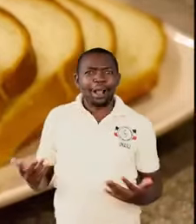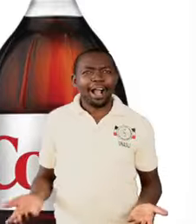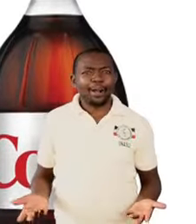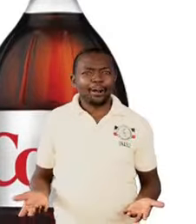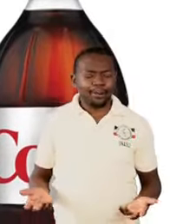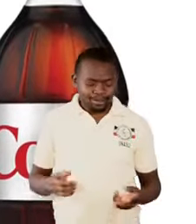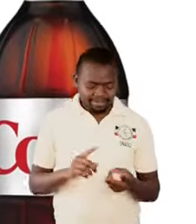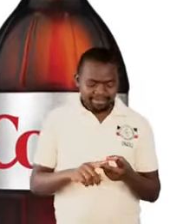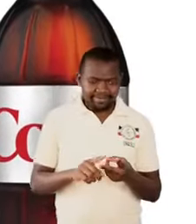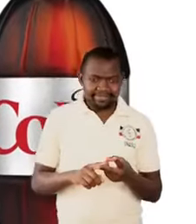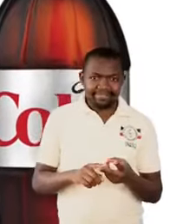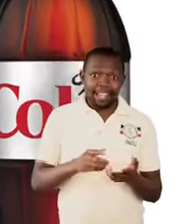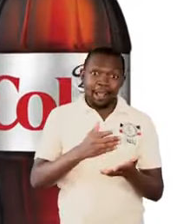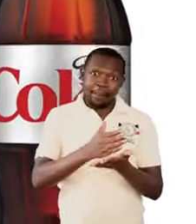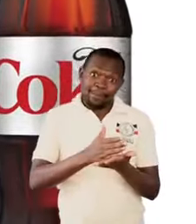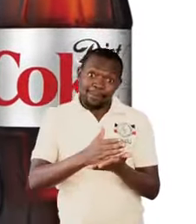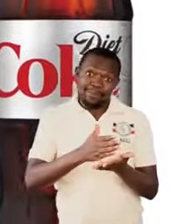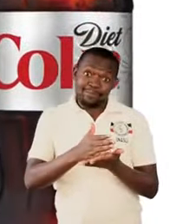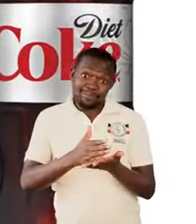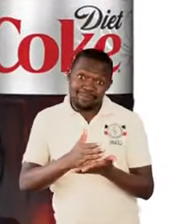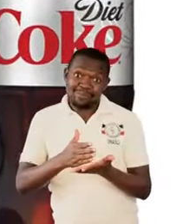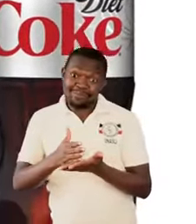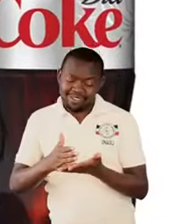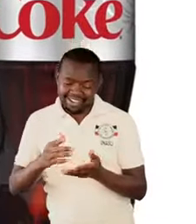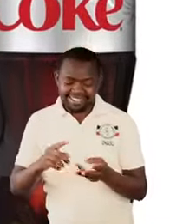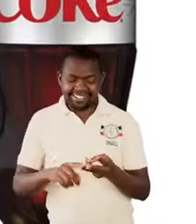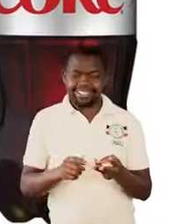making soda, we like it so much.